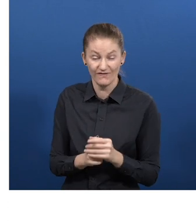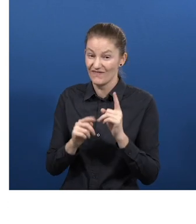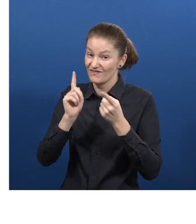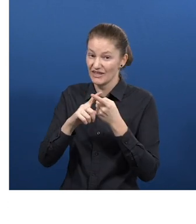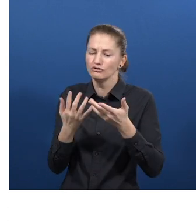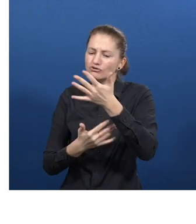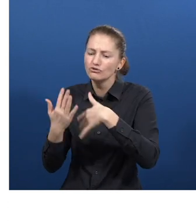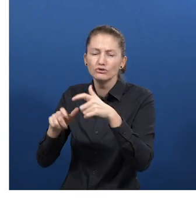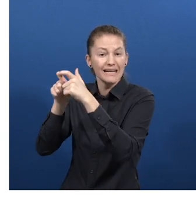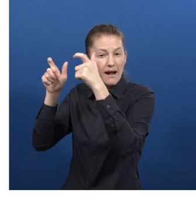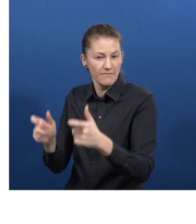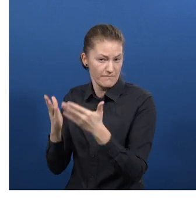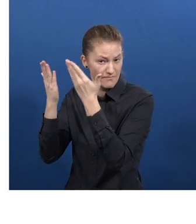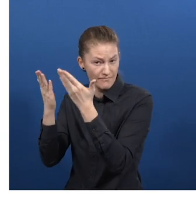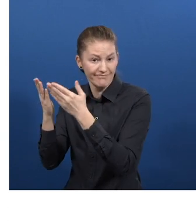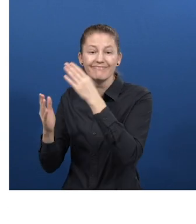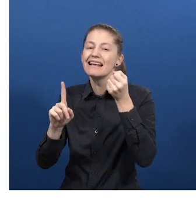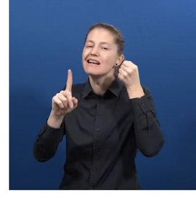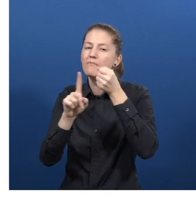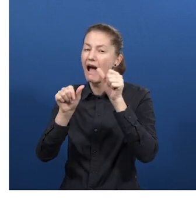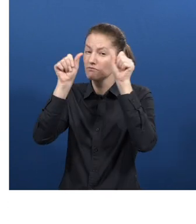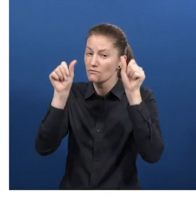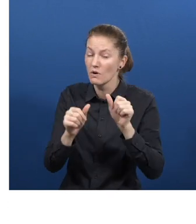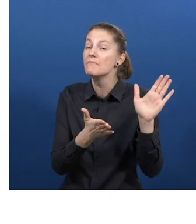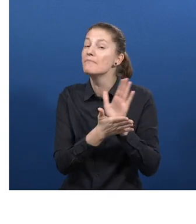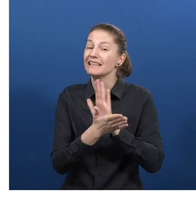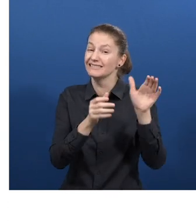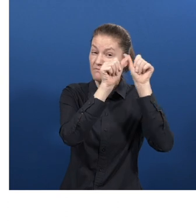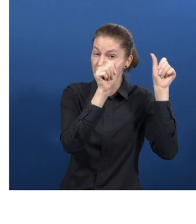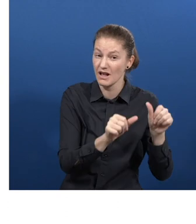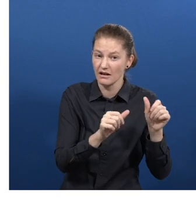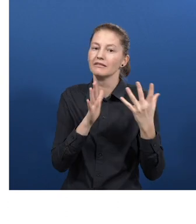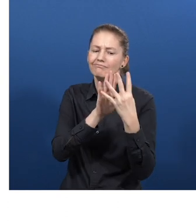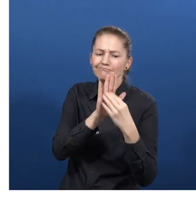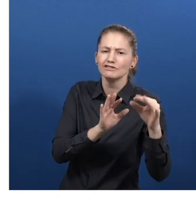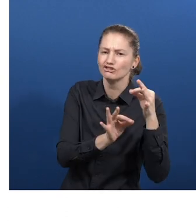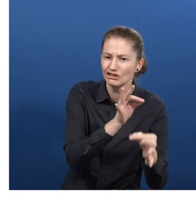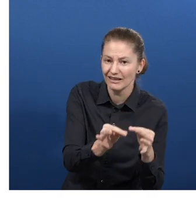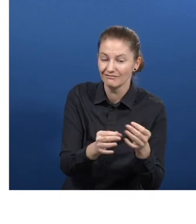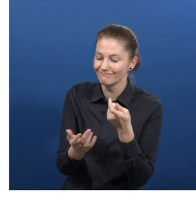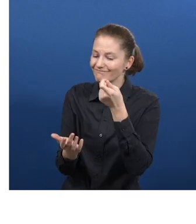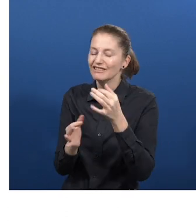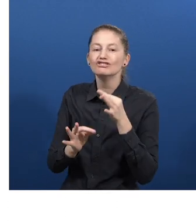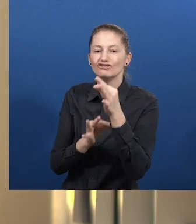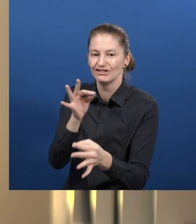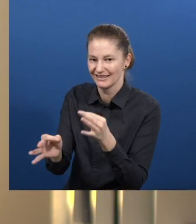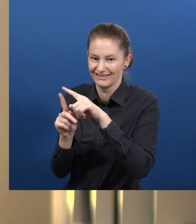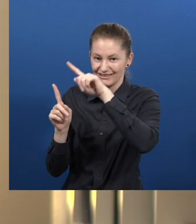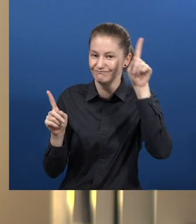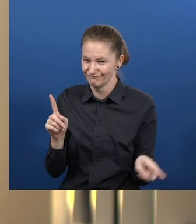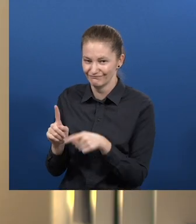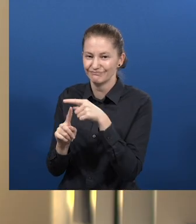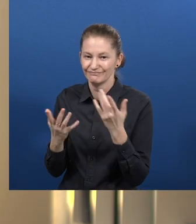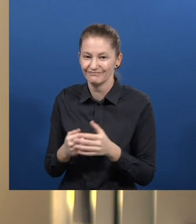business modeling, replication strategies, and financing strategies. This year the topic is inclusive employment.